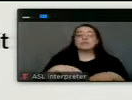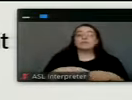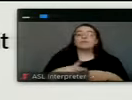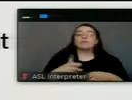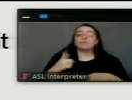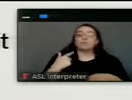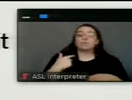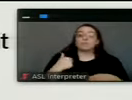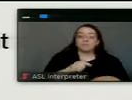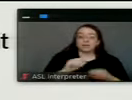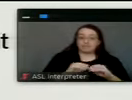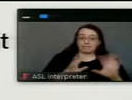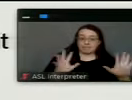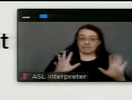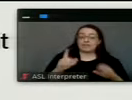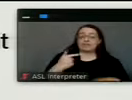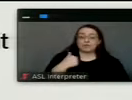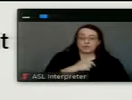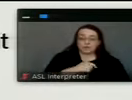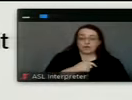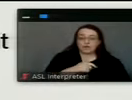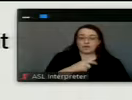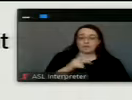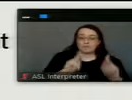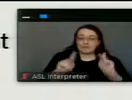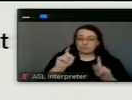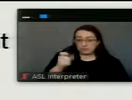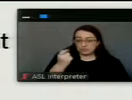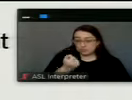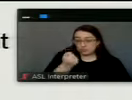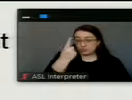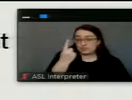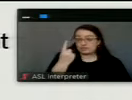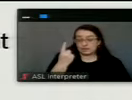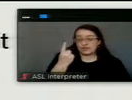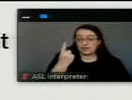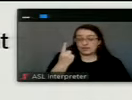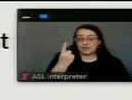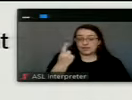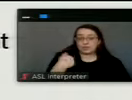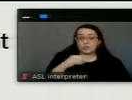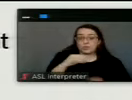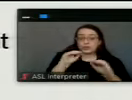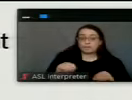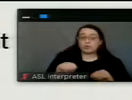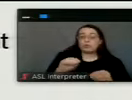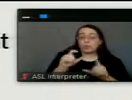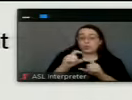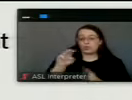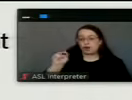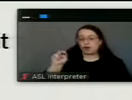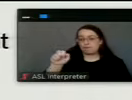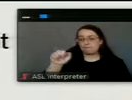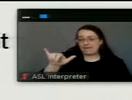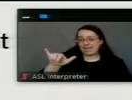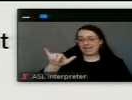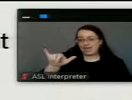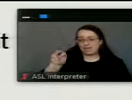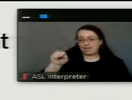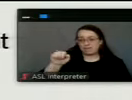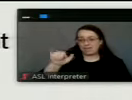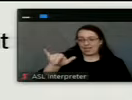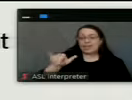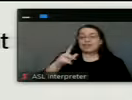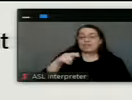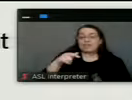it's really clear that we need to under, or people need to understand that that we put the word may. So these are the reasons that we could